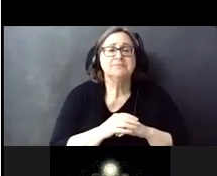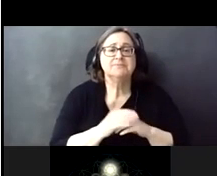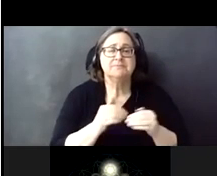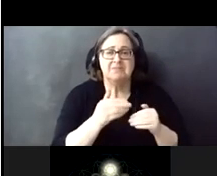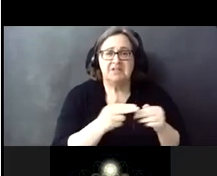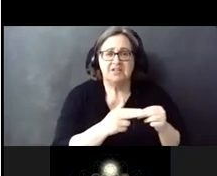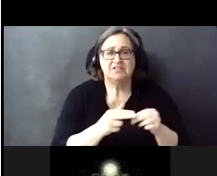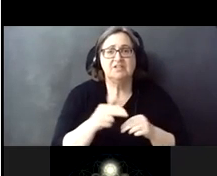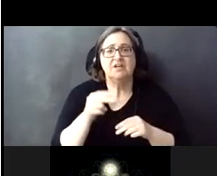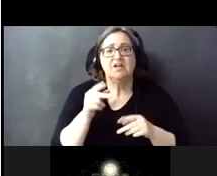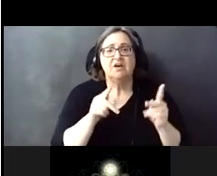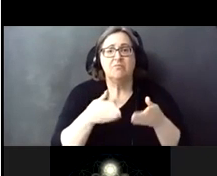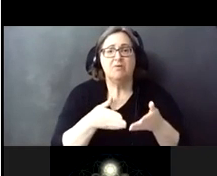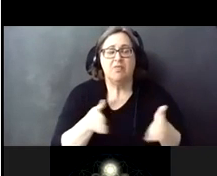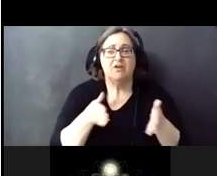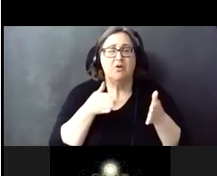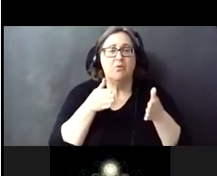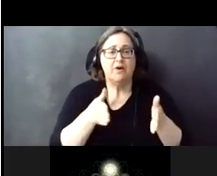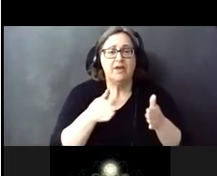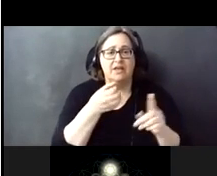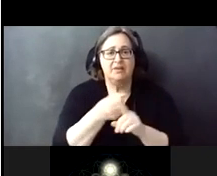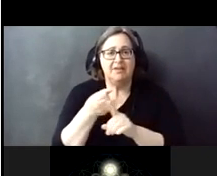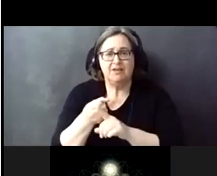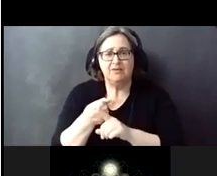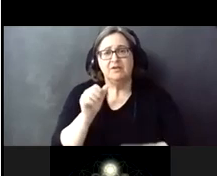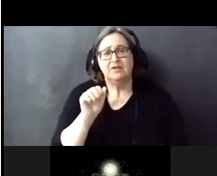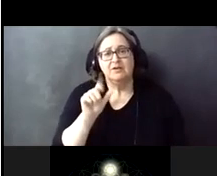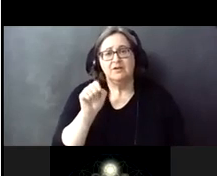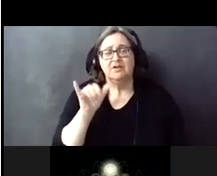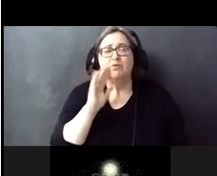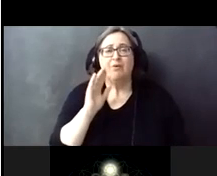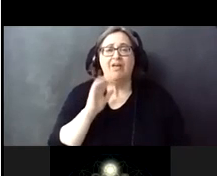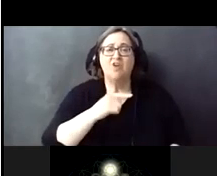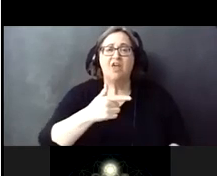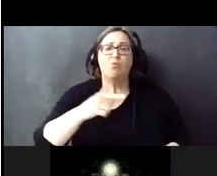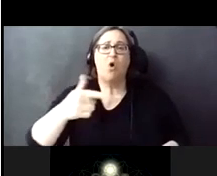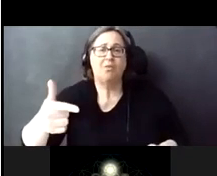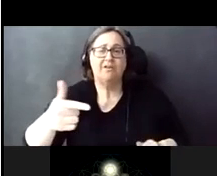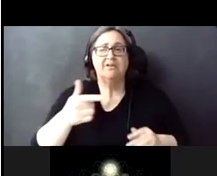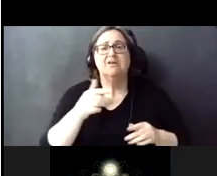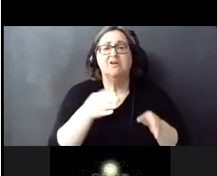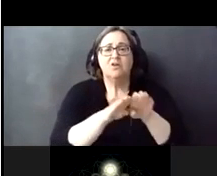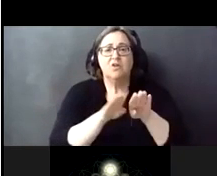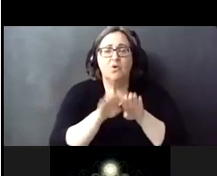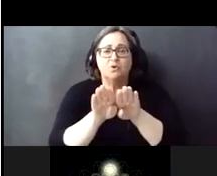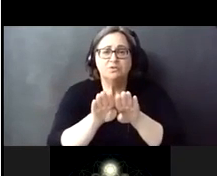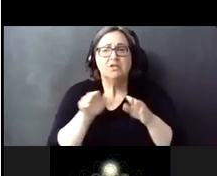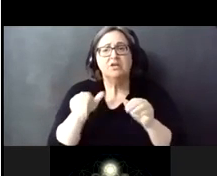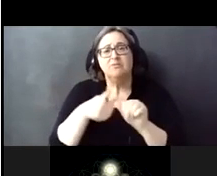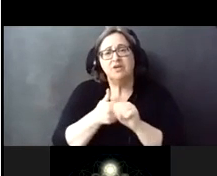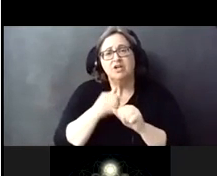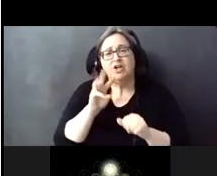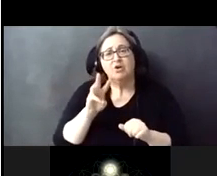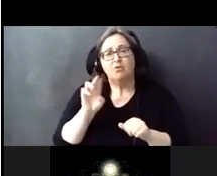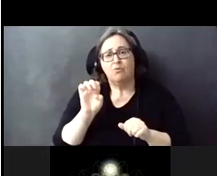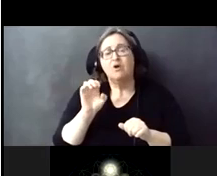public way impacts alleys there will be rolling closures of the alleys behind winthrop avenue and the cross